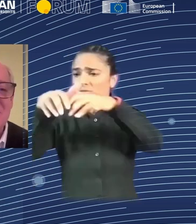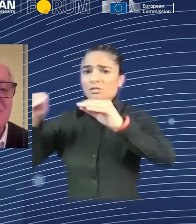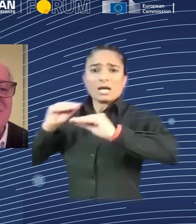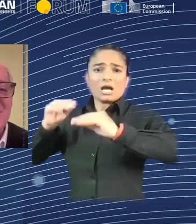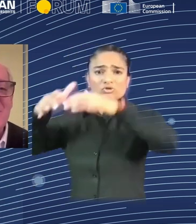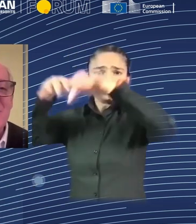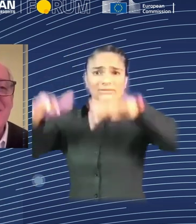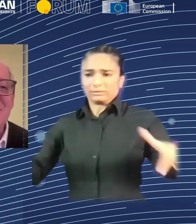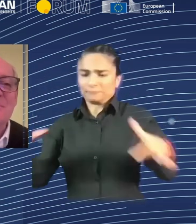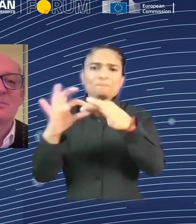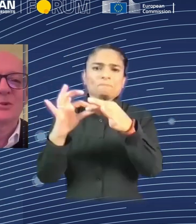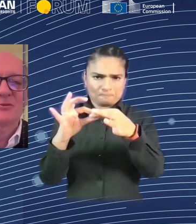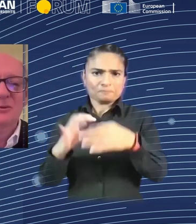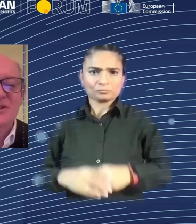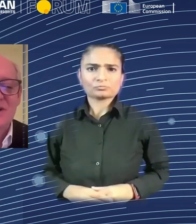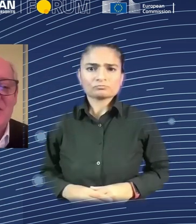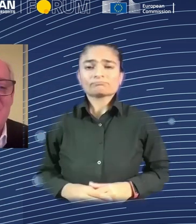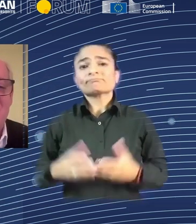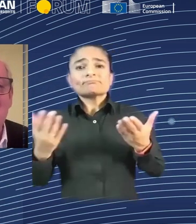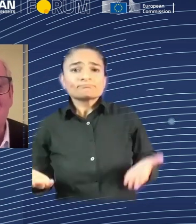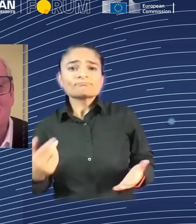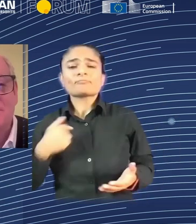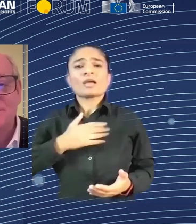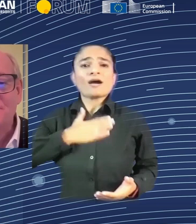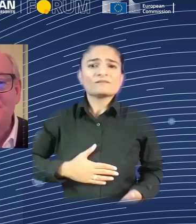much and look forward to the discussions.